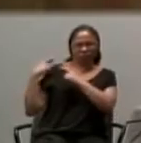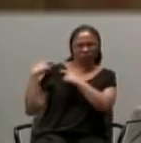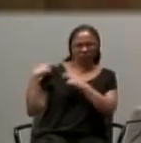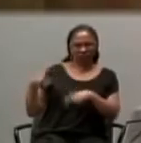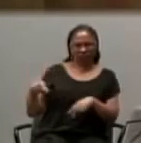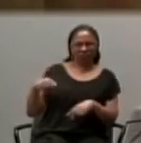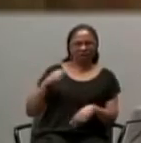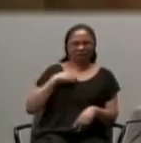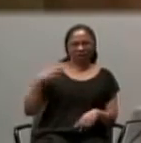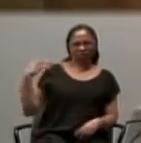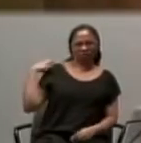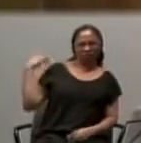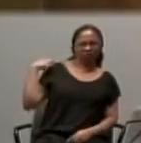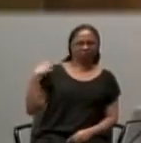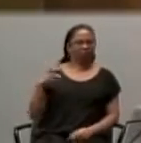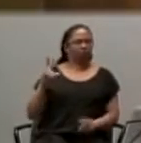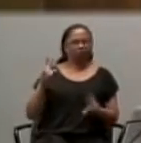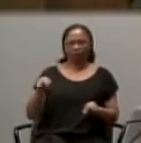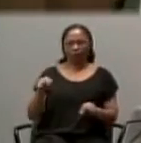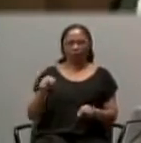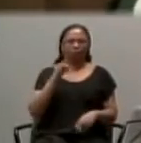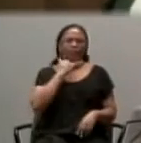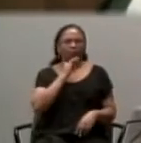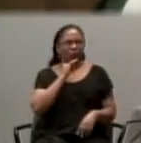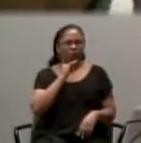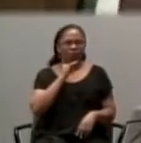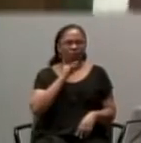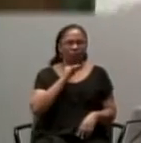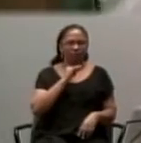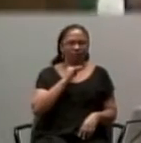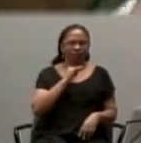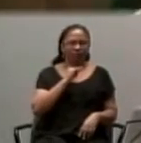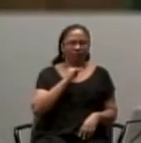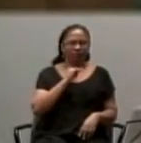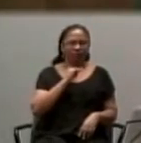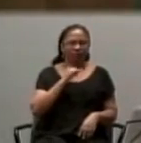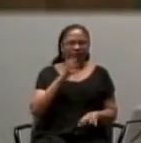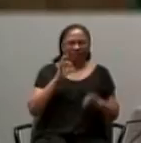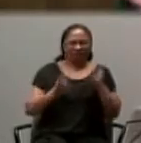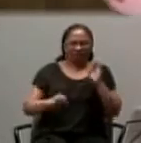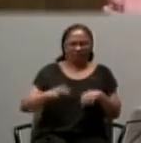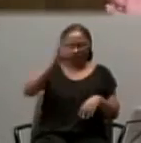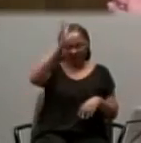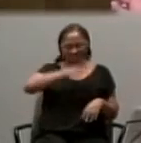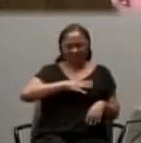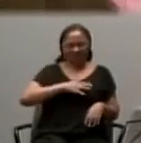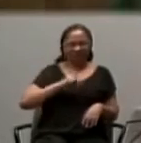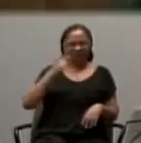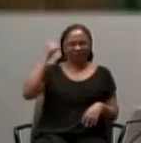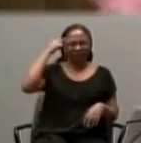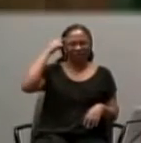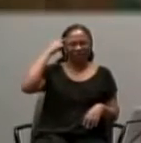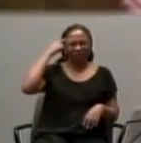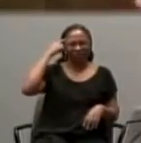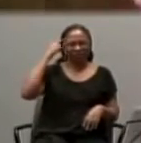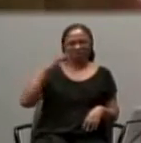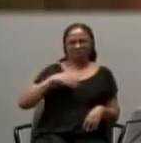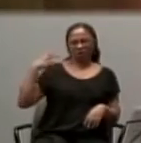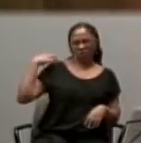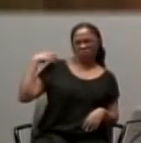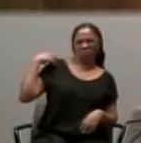Amen? So the moment, Any kind of dominance, Infiltrates that relationship, On the part of anybody,